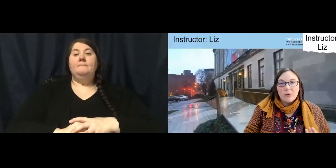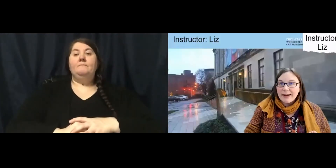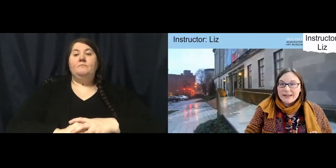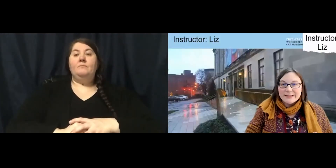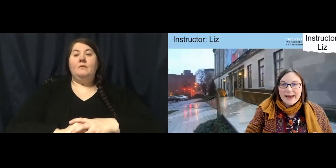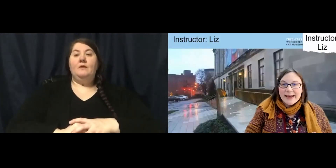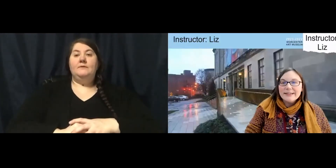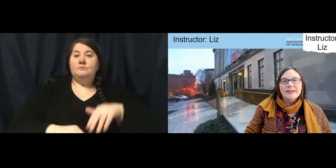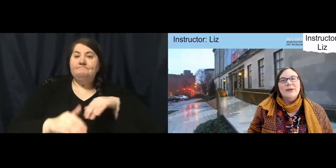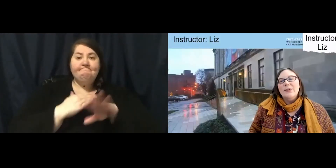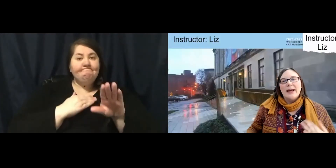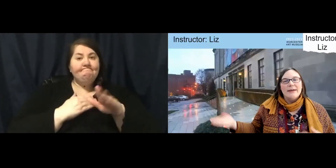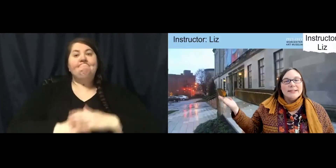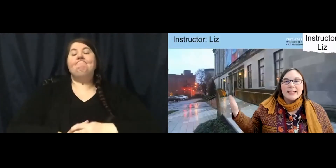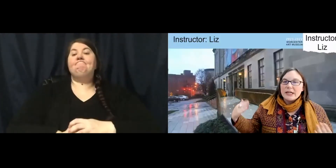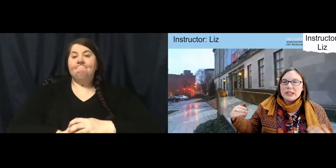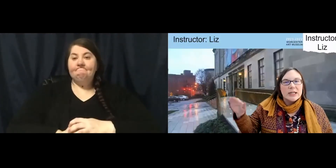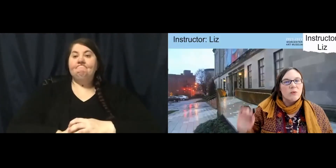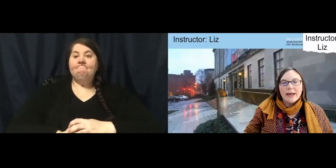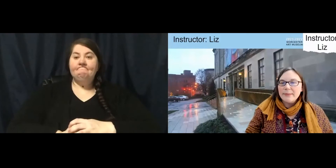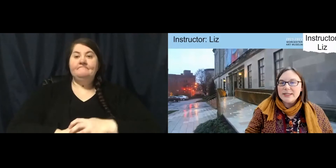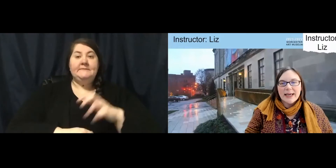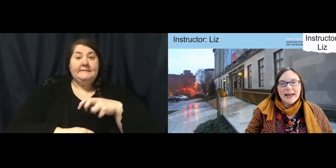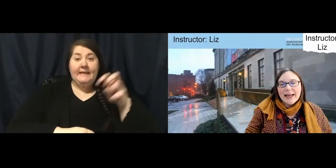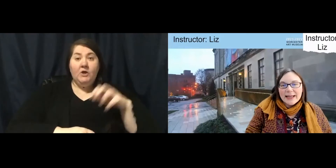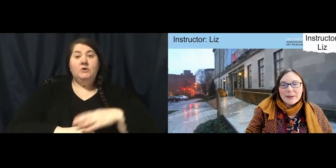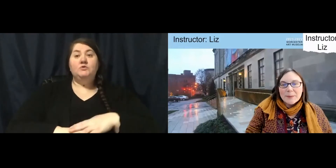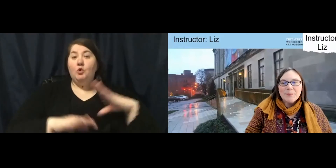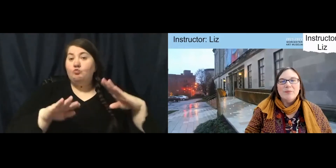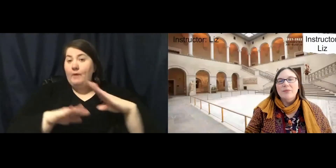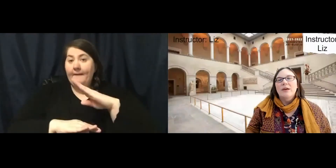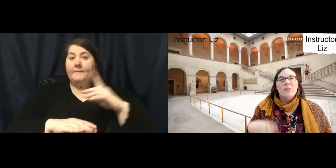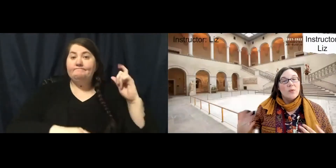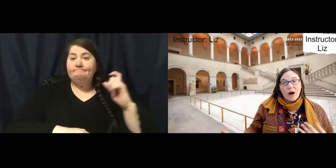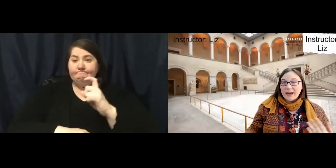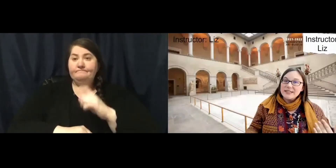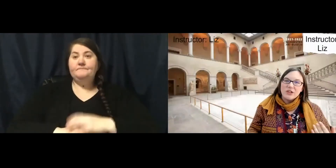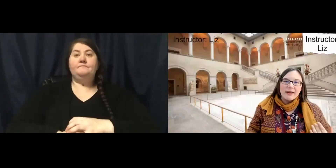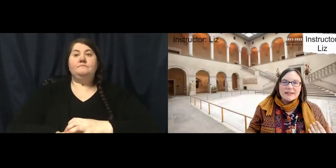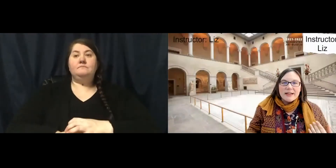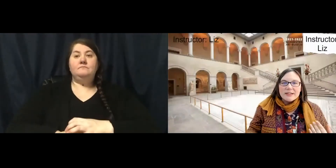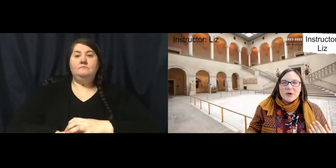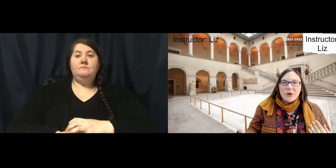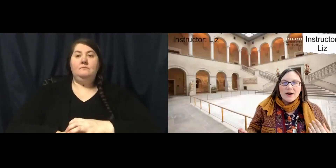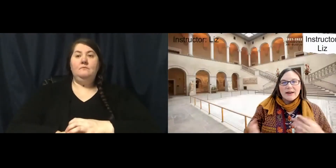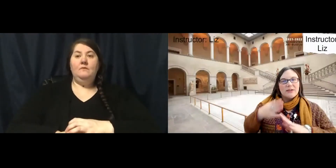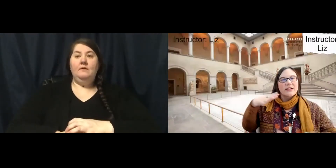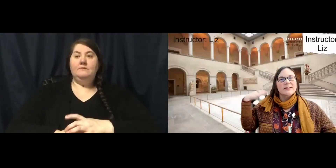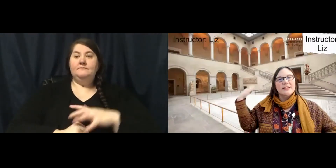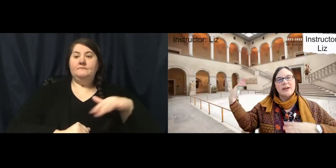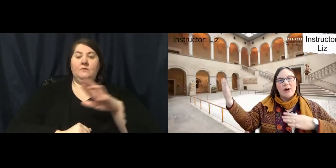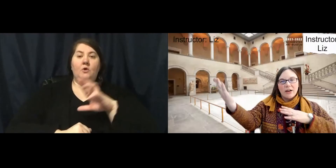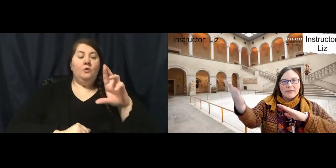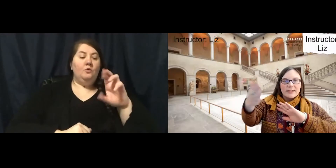go right inside. We have stairs and a ramp to get in. We walk into the Renaissance Court and